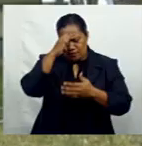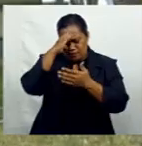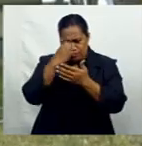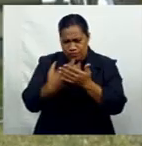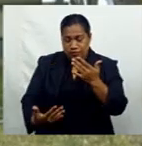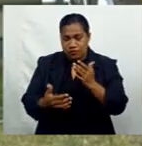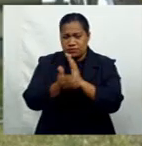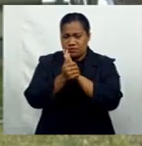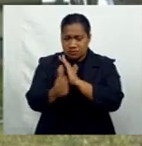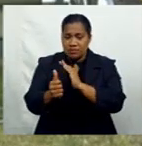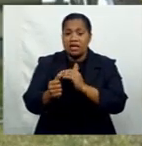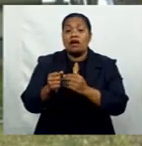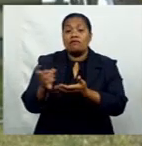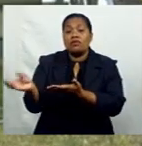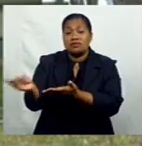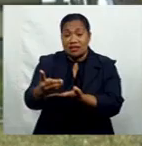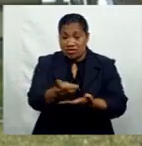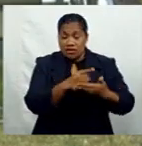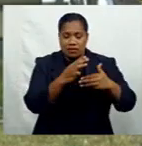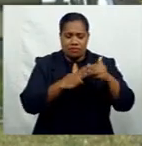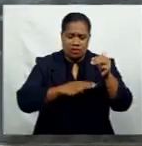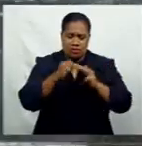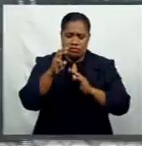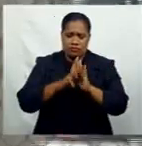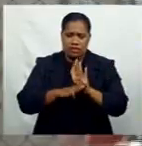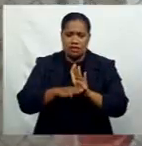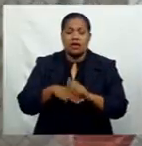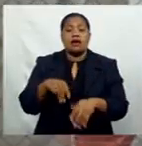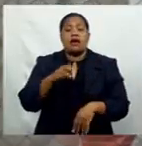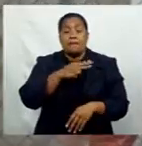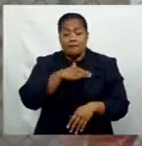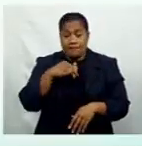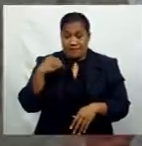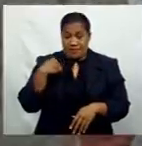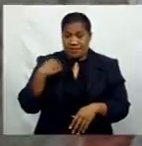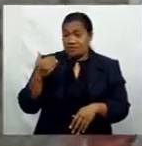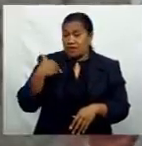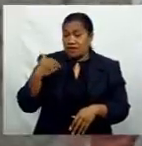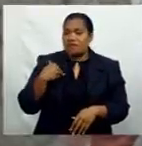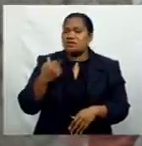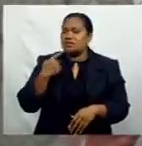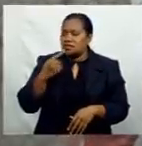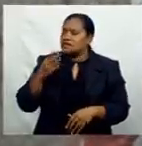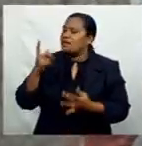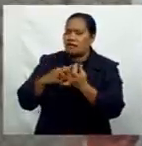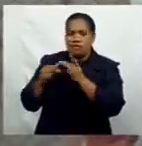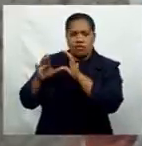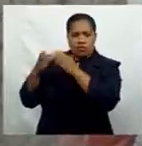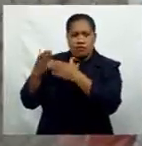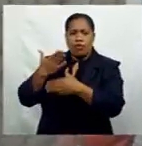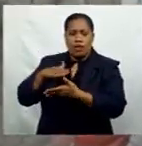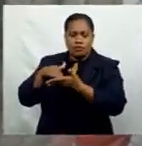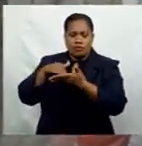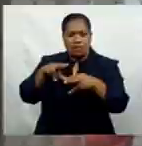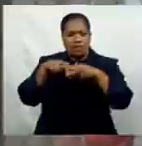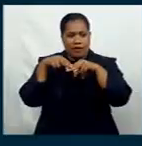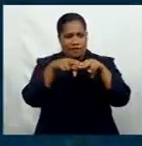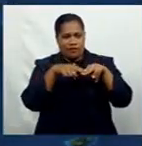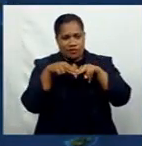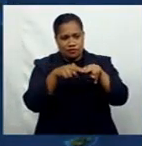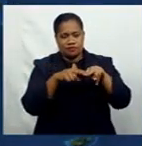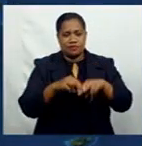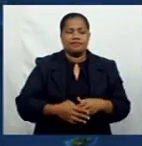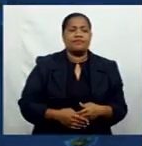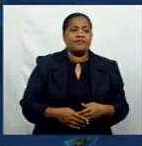management. The health minister has confirmed another group of experts want to help Fiji to manoeuvre through the response. In addition,